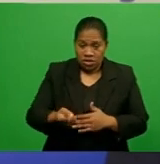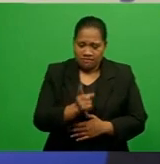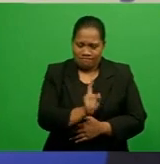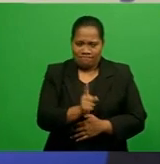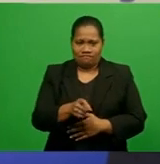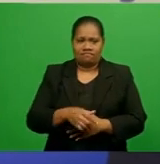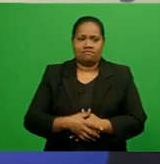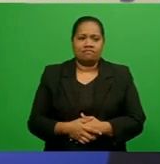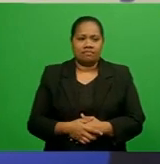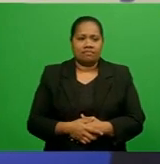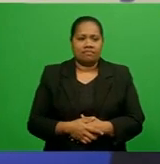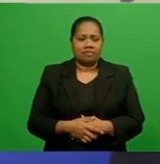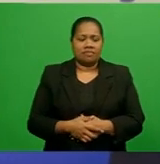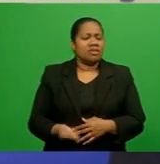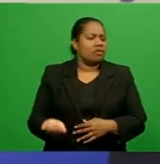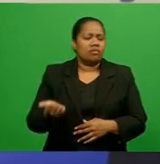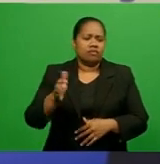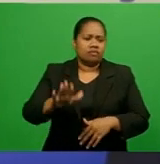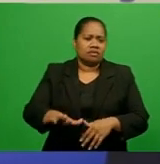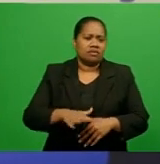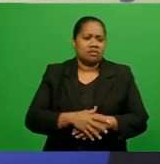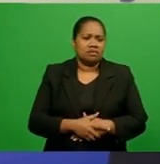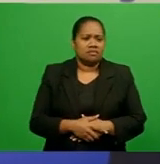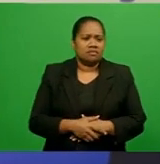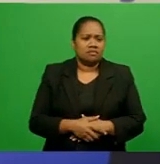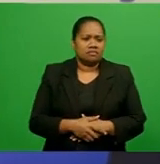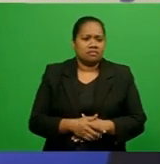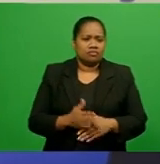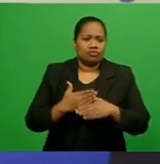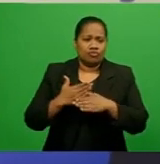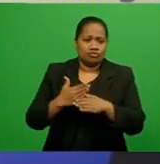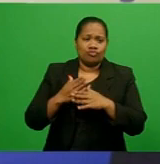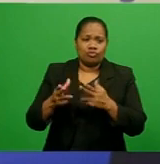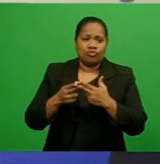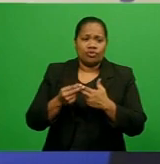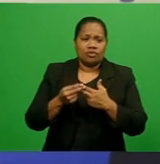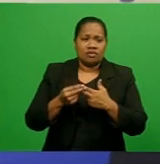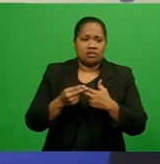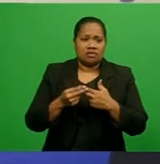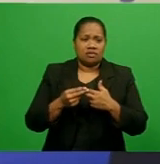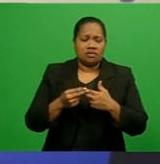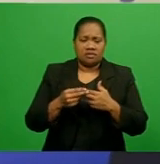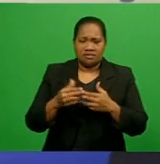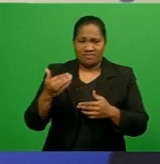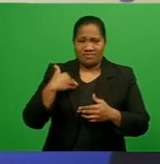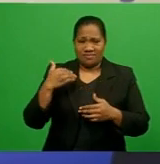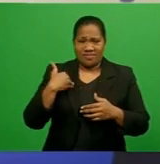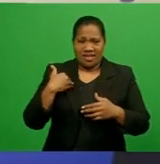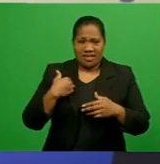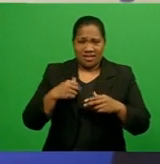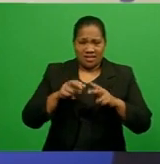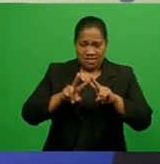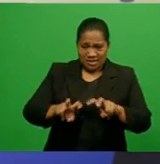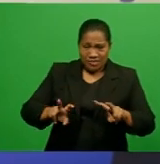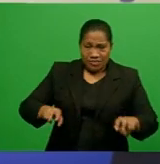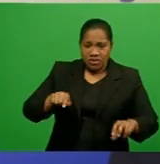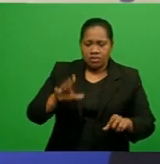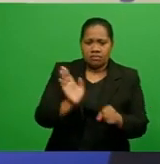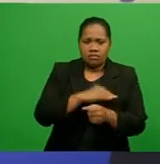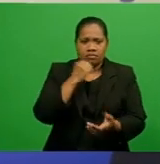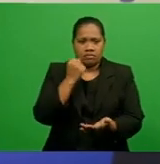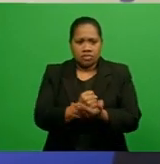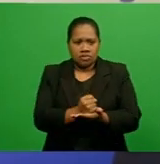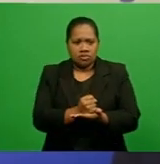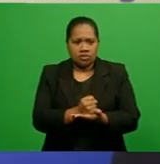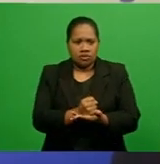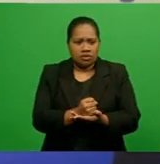condemnation that has been done. We work with the municipal council health inspectors to make sure that the condemnation is done in